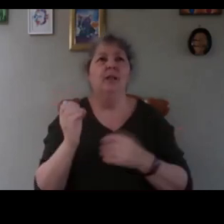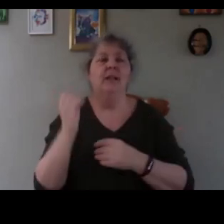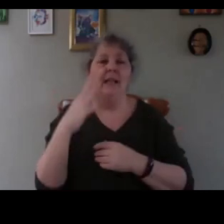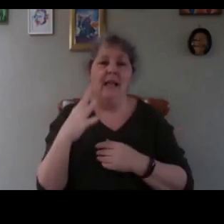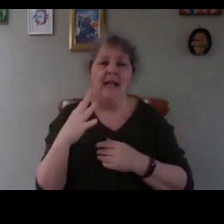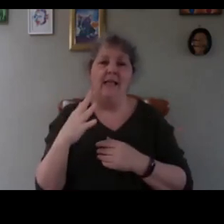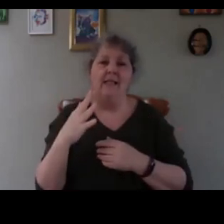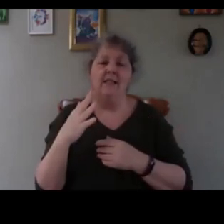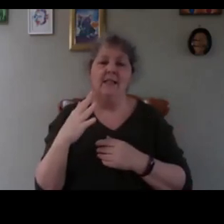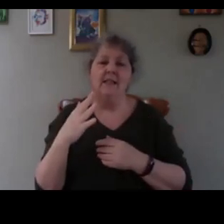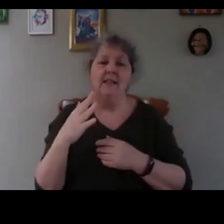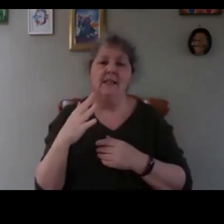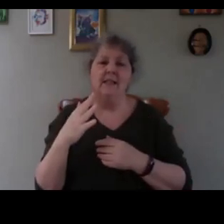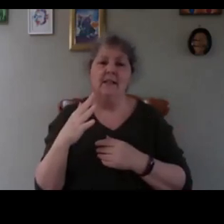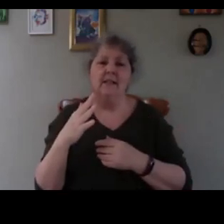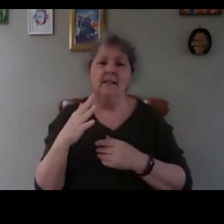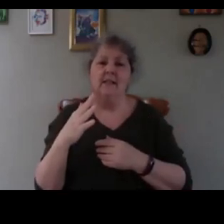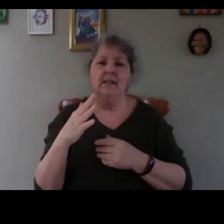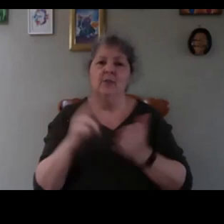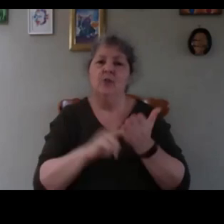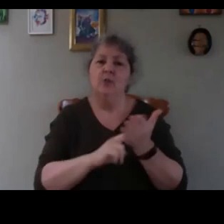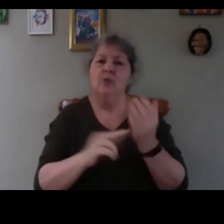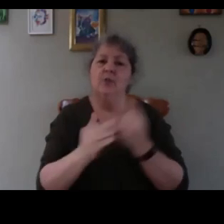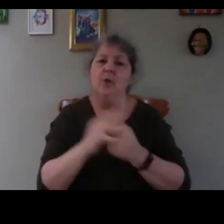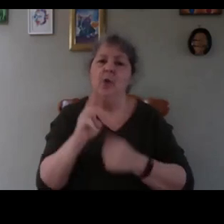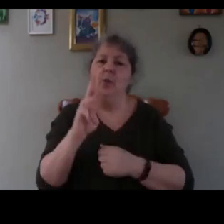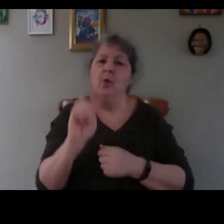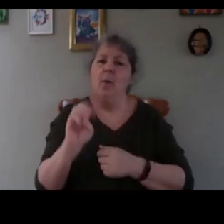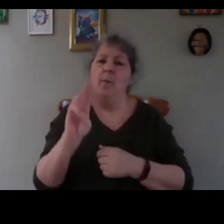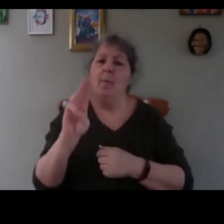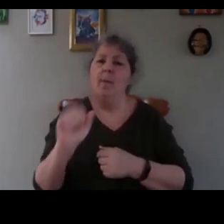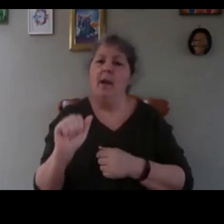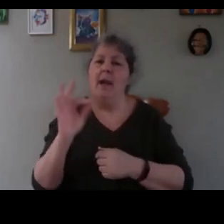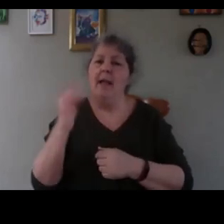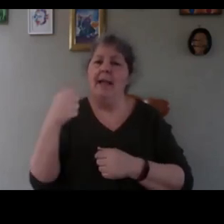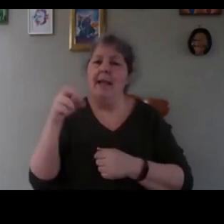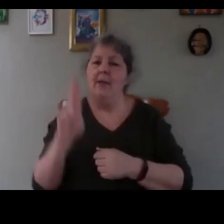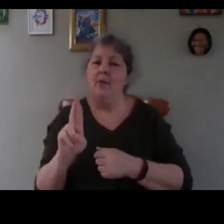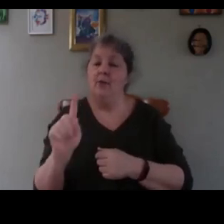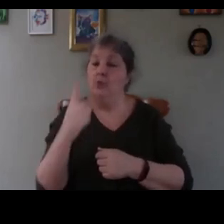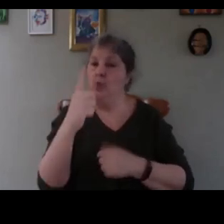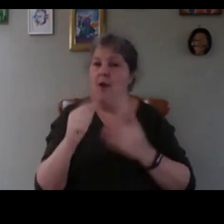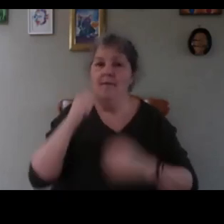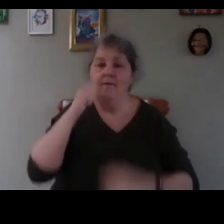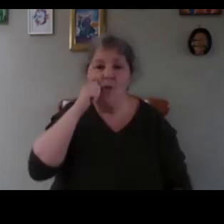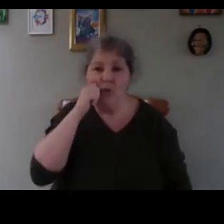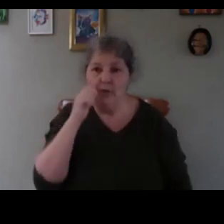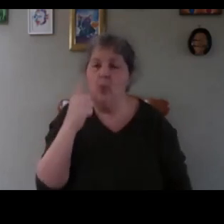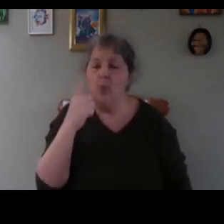the propagator it's a foot it's one foot 30 centimeters